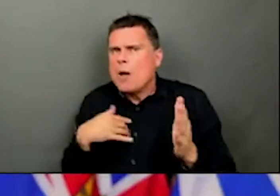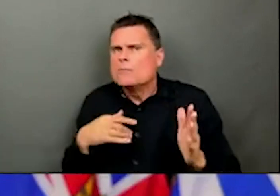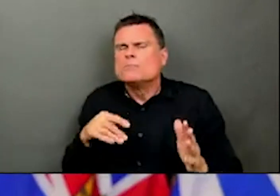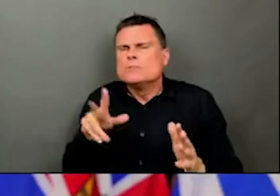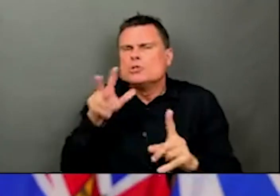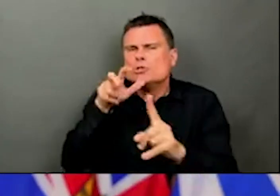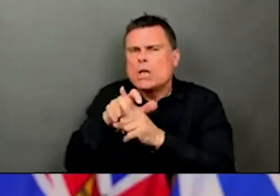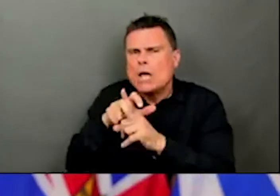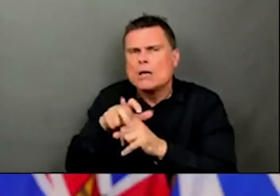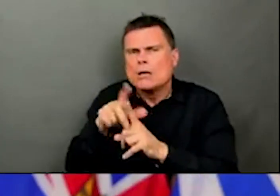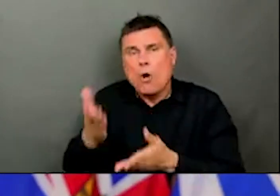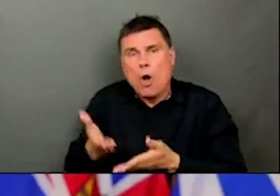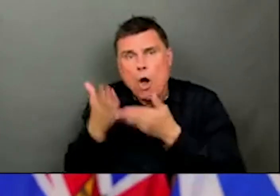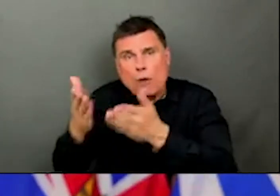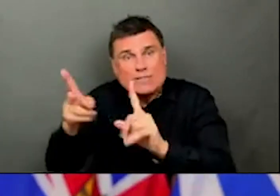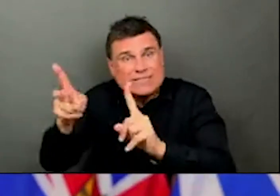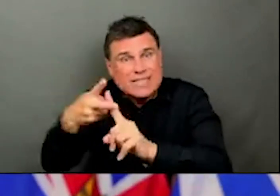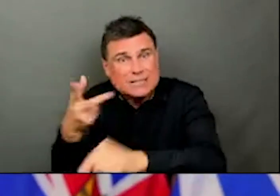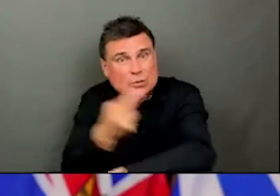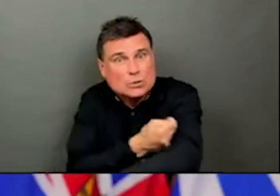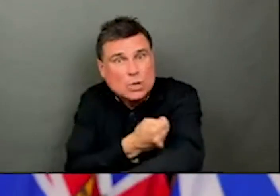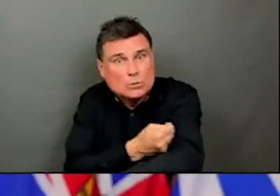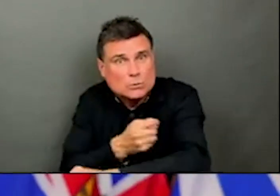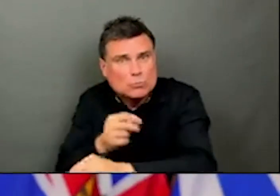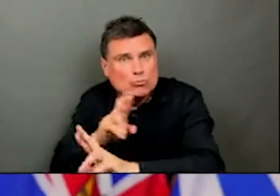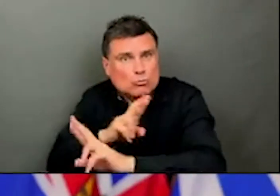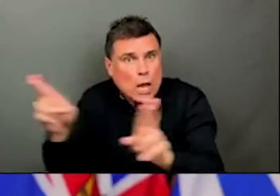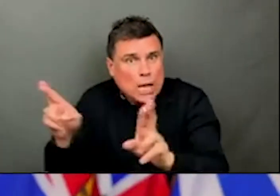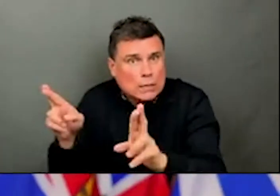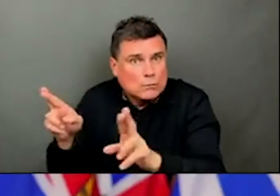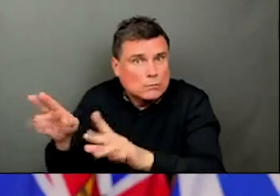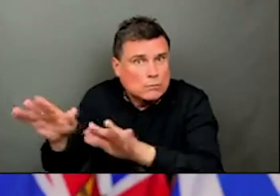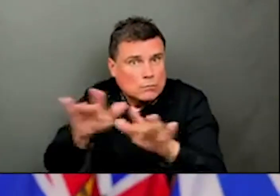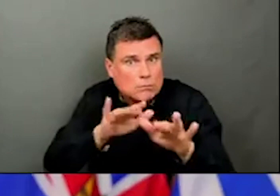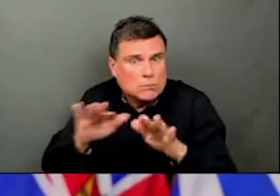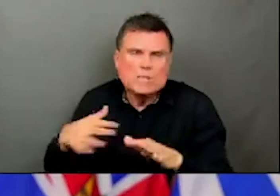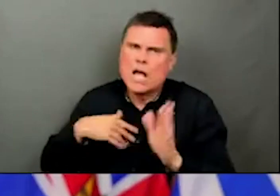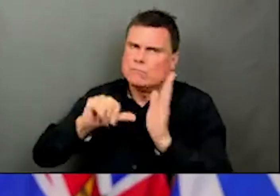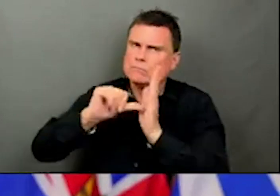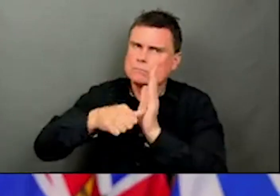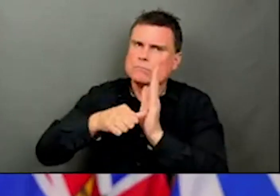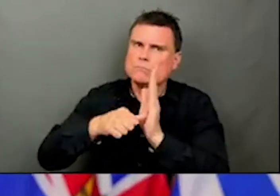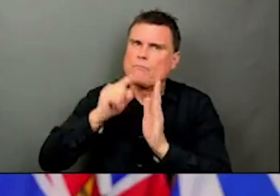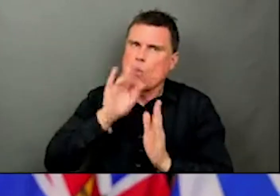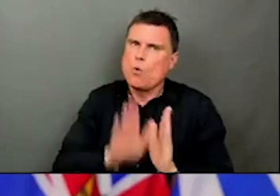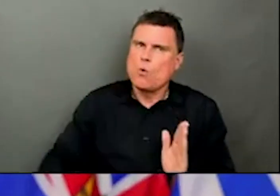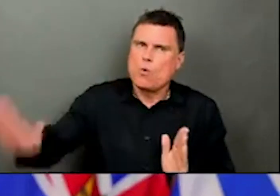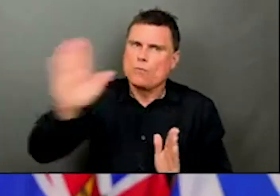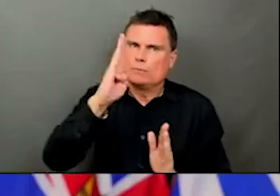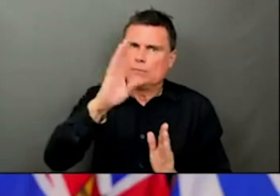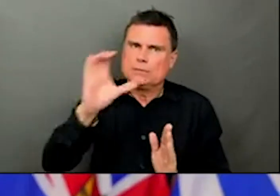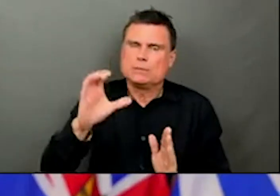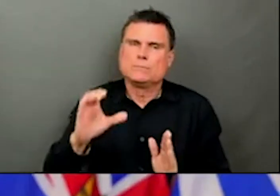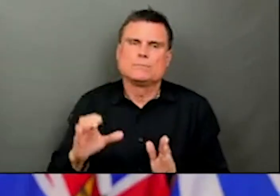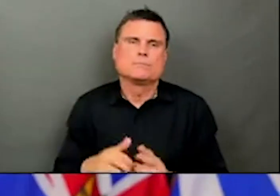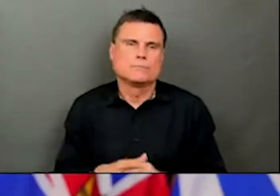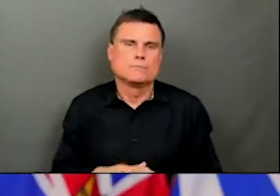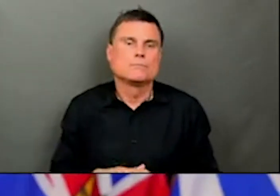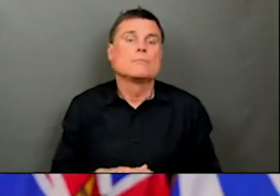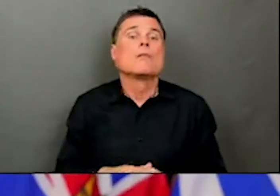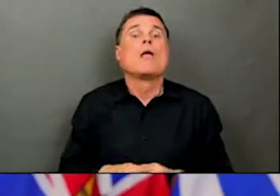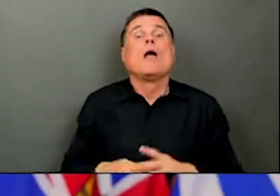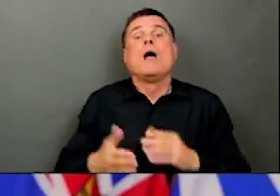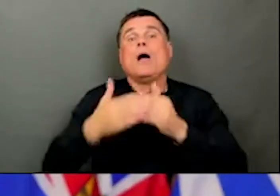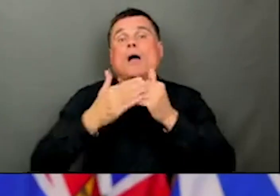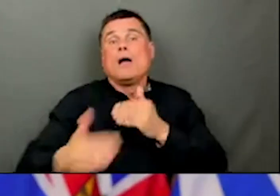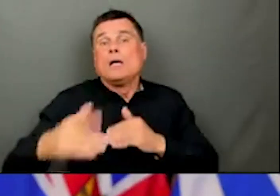reinforce the importance of vaccination and first doses. And that will be true everywhere. Remember, we'll be doing second doses as we go forward through the summer.